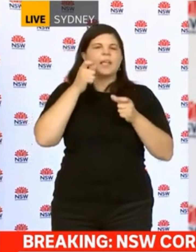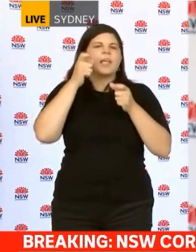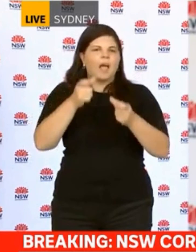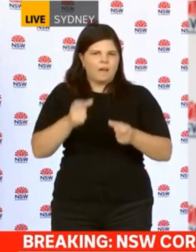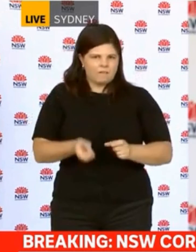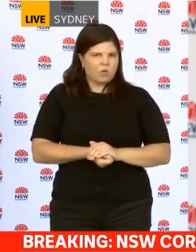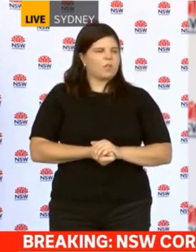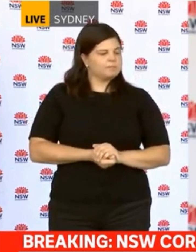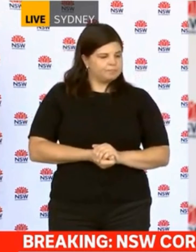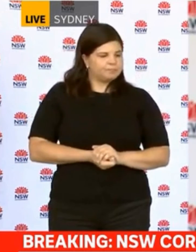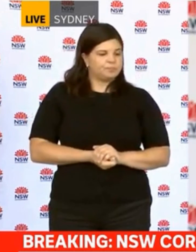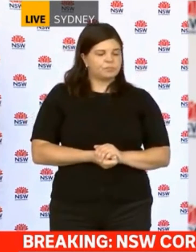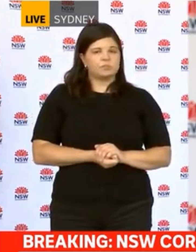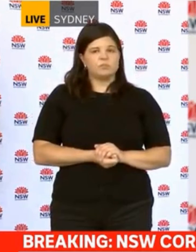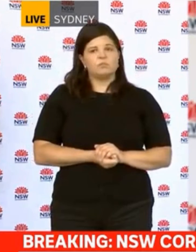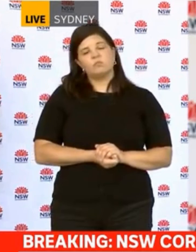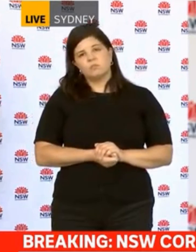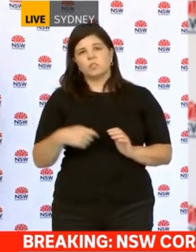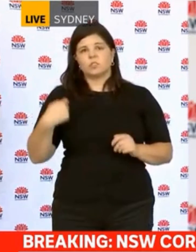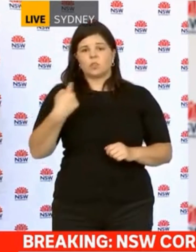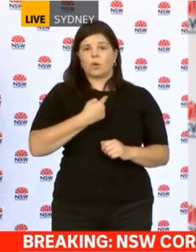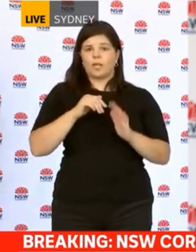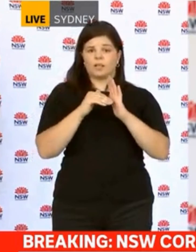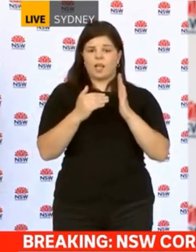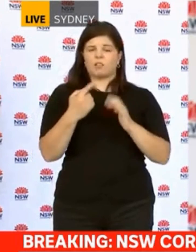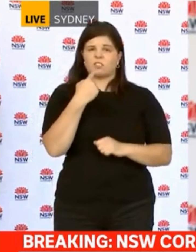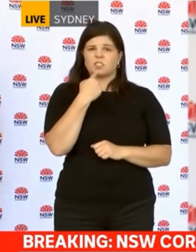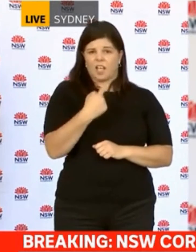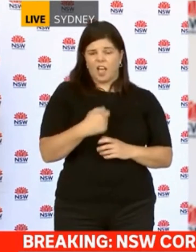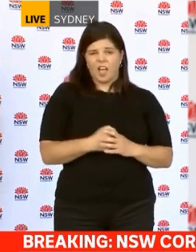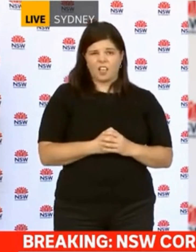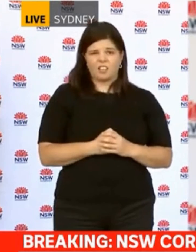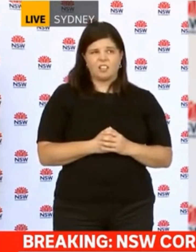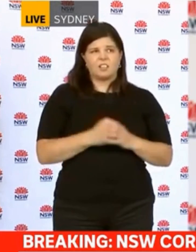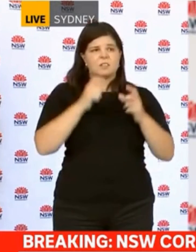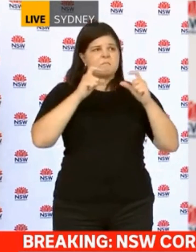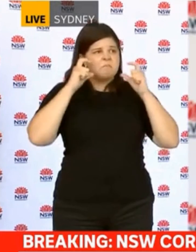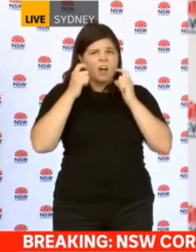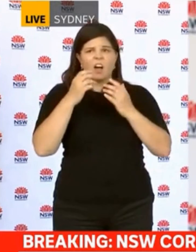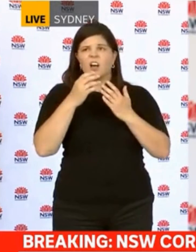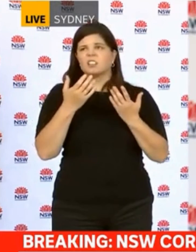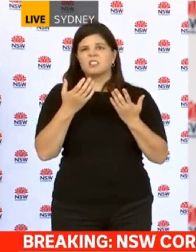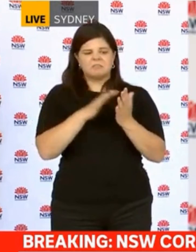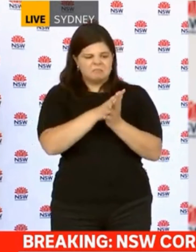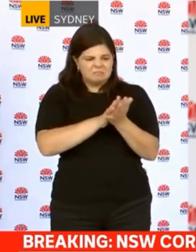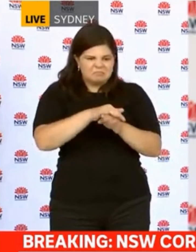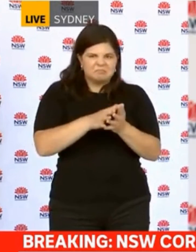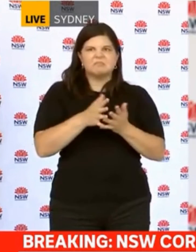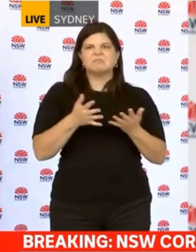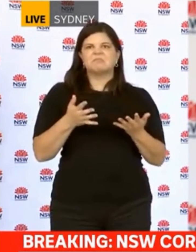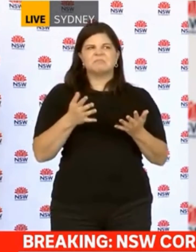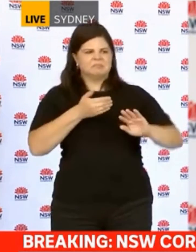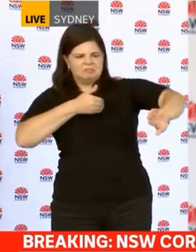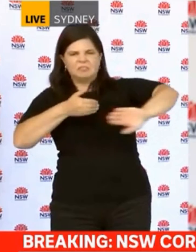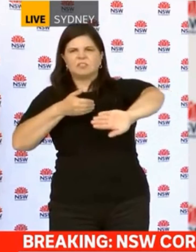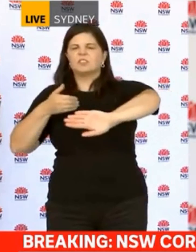precautions. But certainly, some of those settings we have in place now are about how can we live with COVID in a safe way moving forward